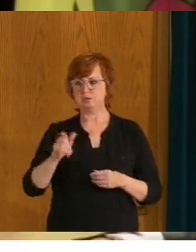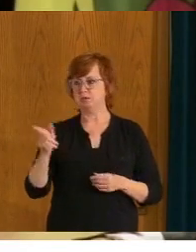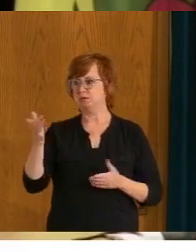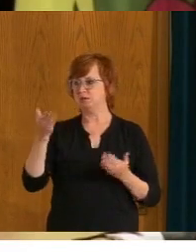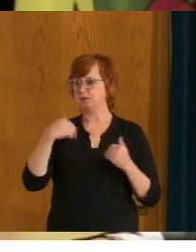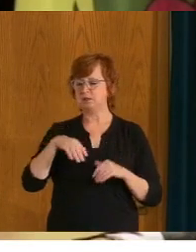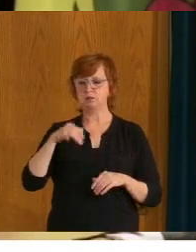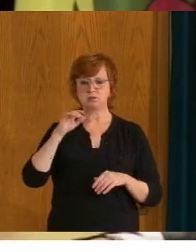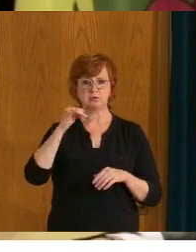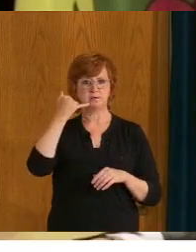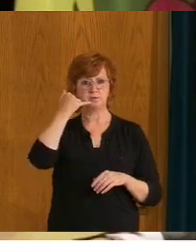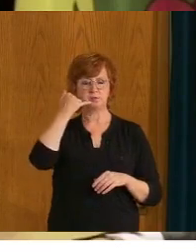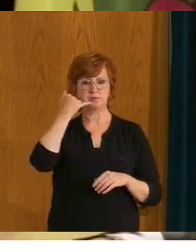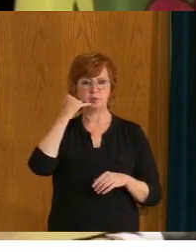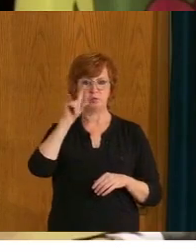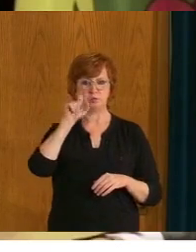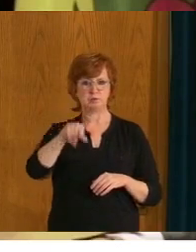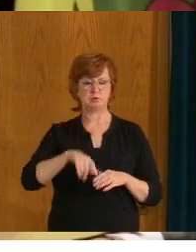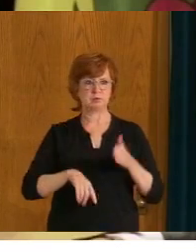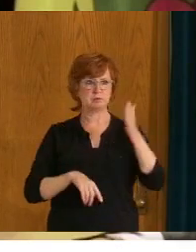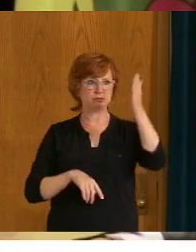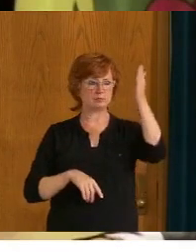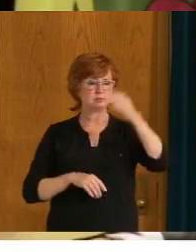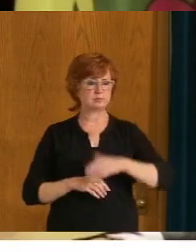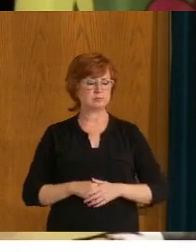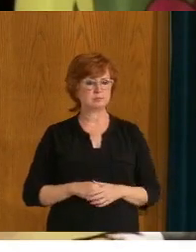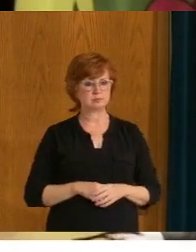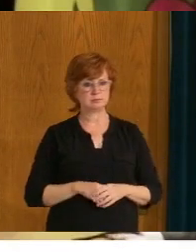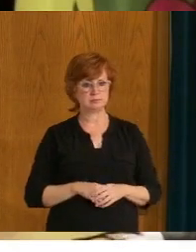We'll take our next question on the line. Operator.